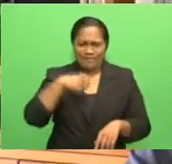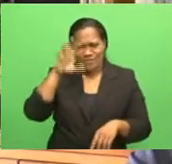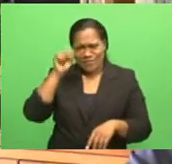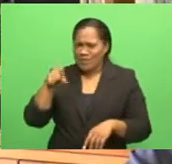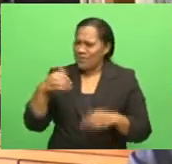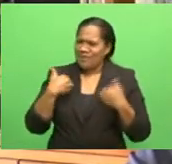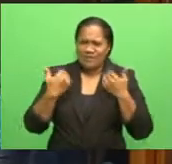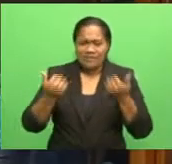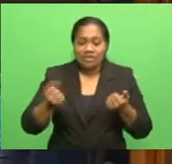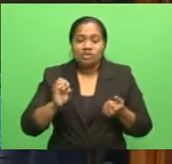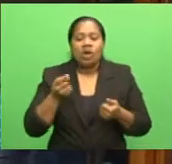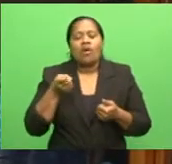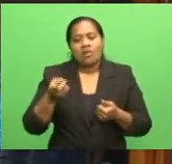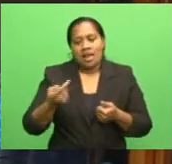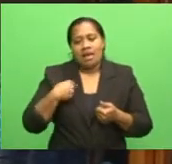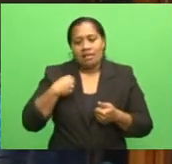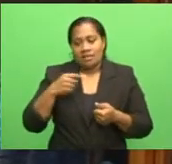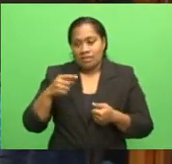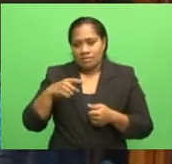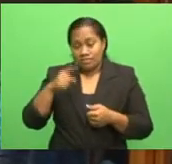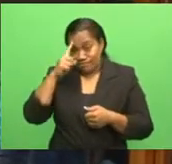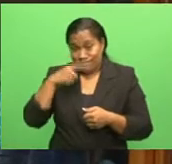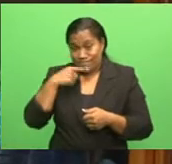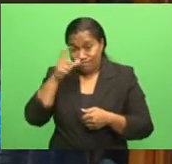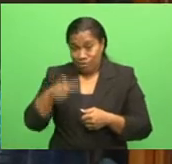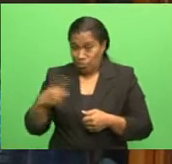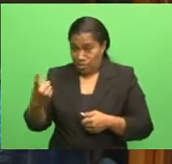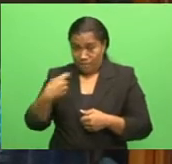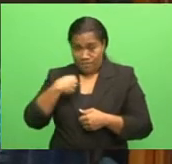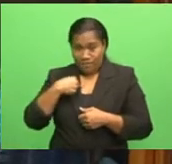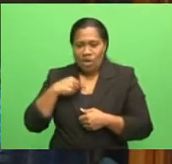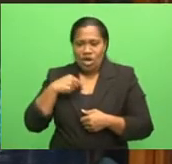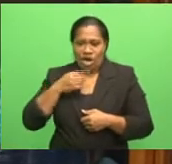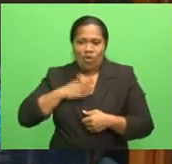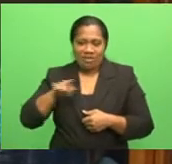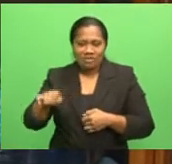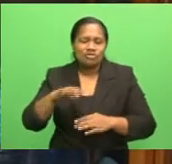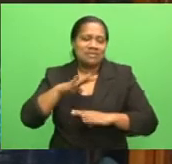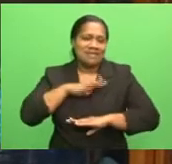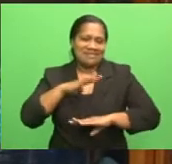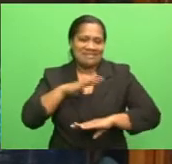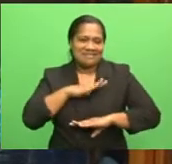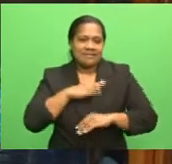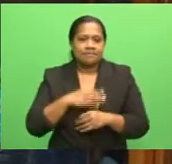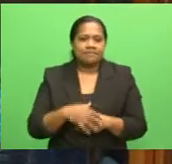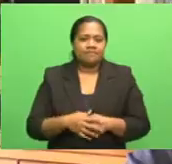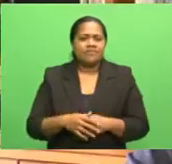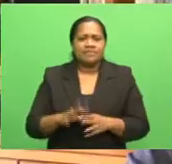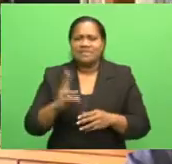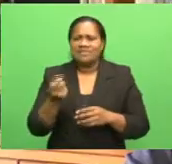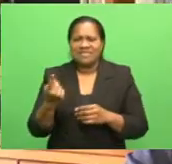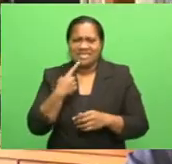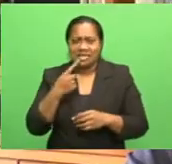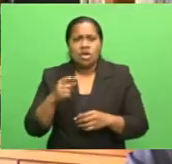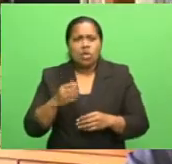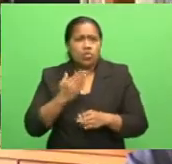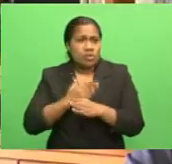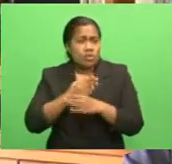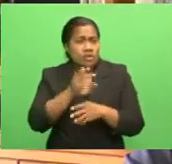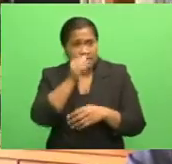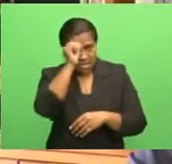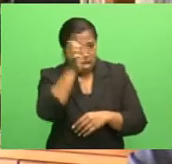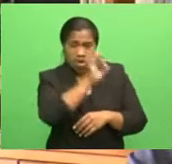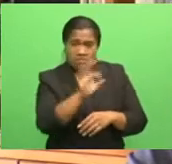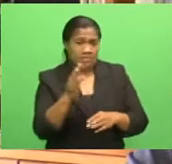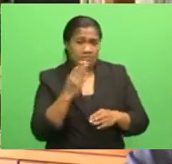is patient satisfaction. There's a famous surgeon who worked in India who said, we work in India not for the money, for the friends we make who are